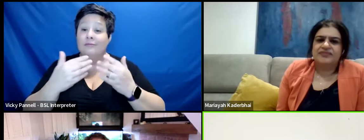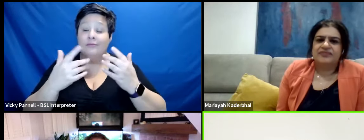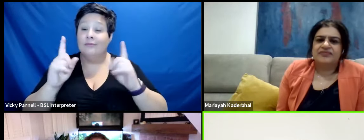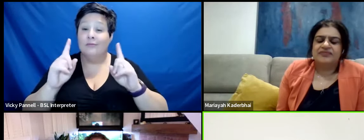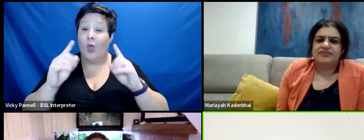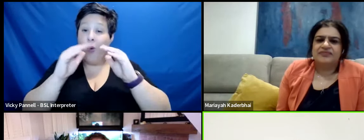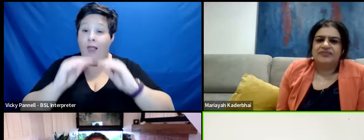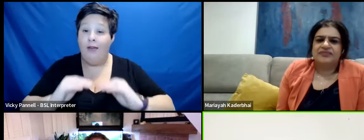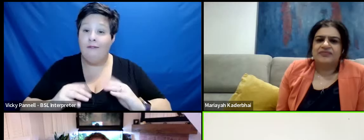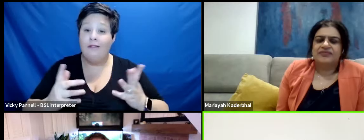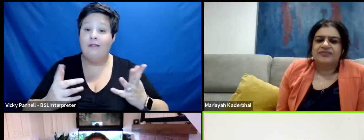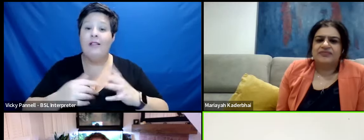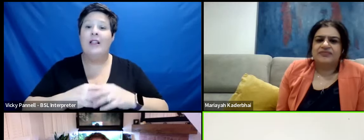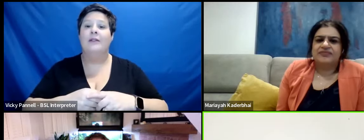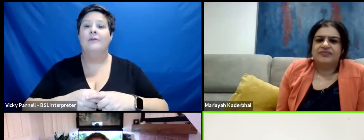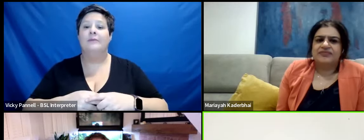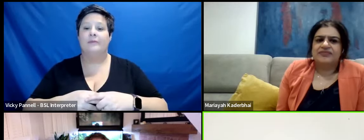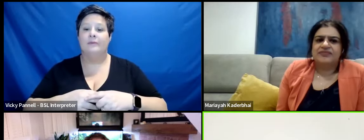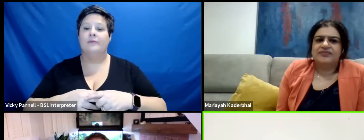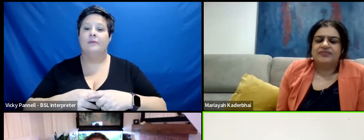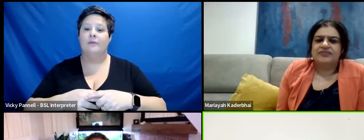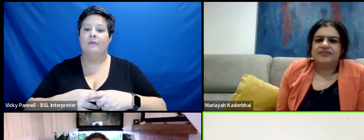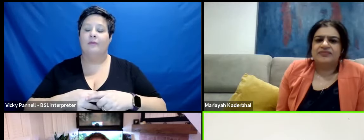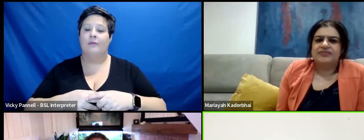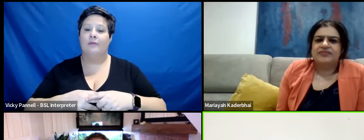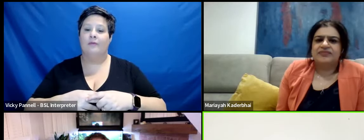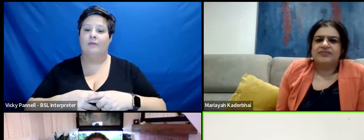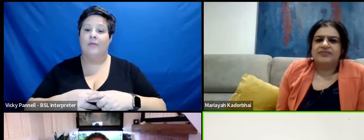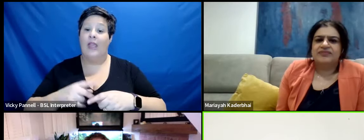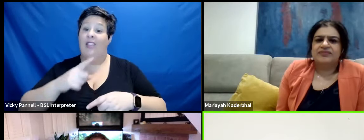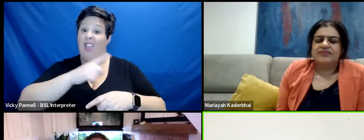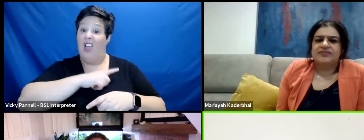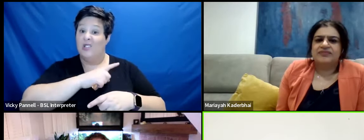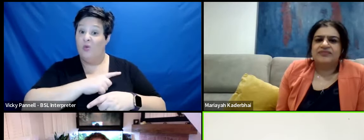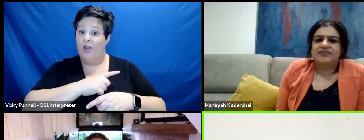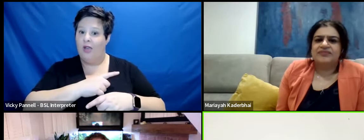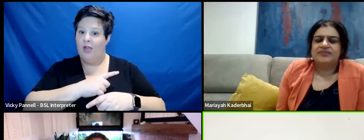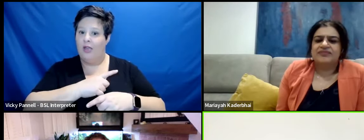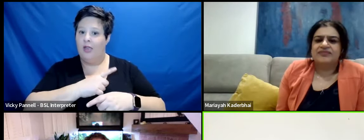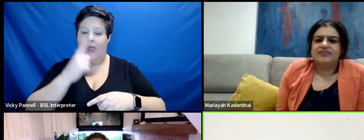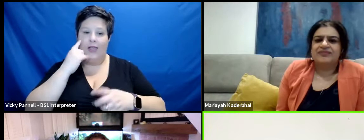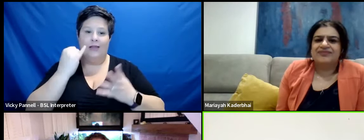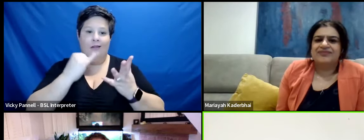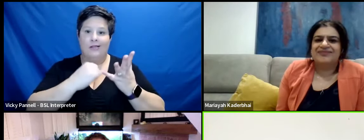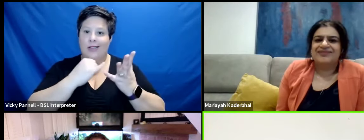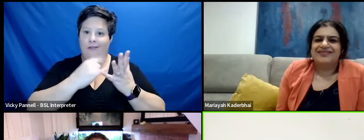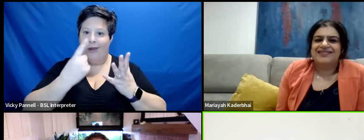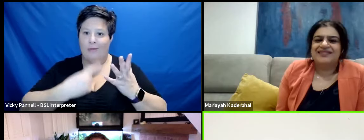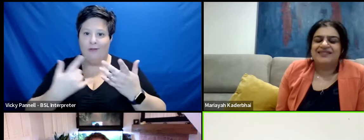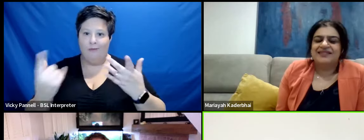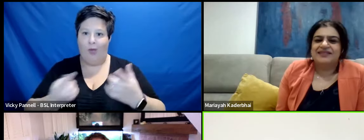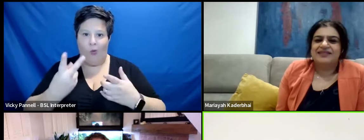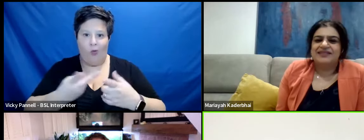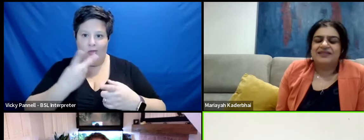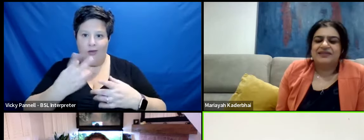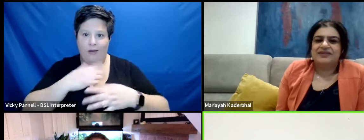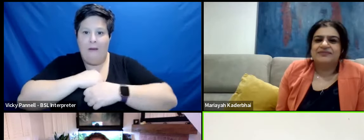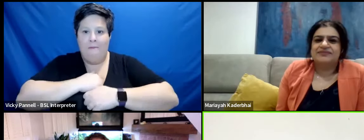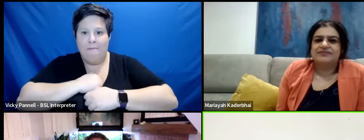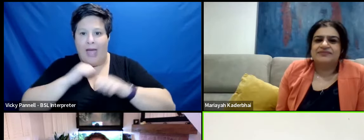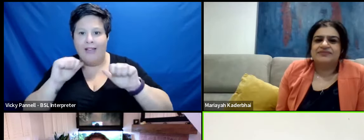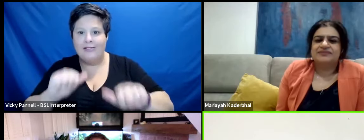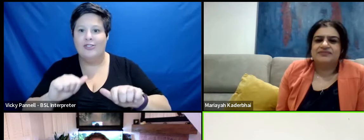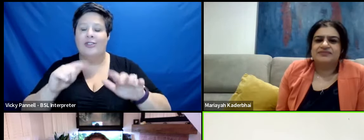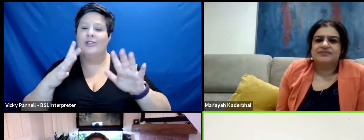level you know and that's why yeah that's why I think you know I'm passionate about it being something that's